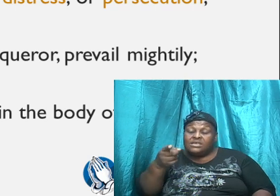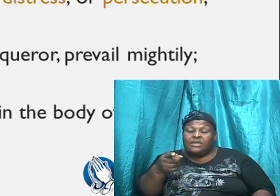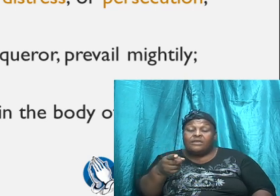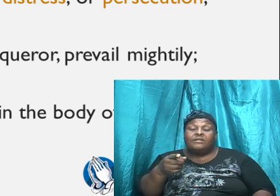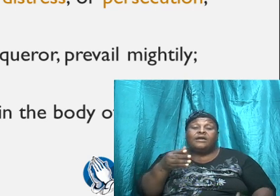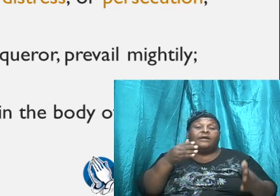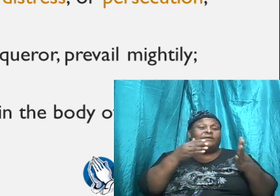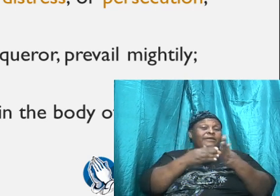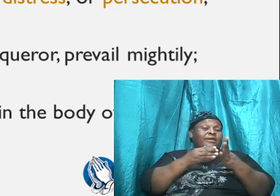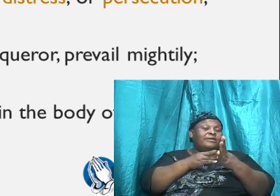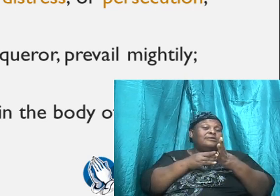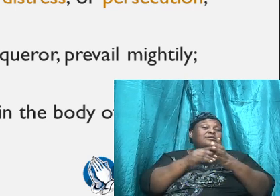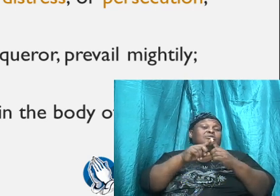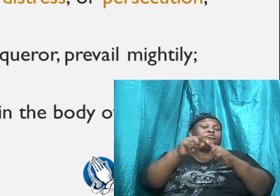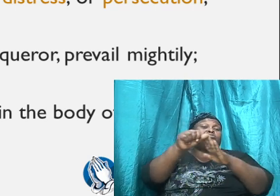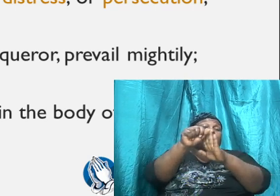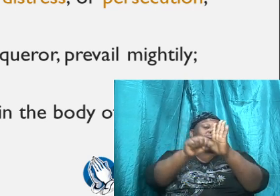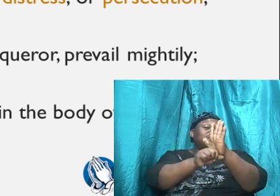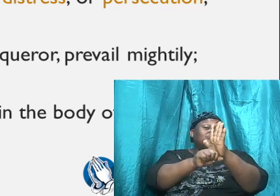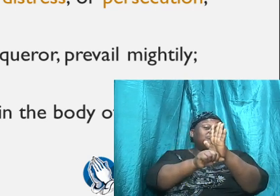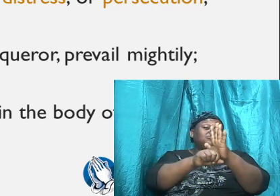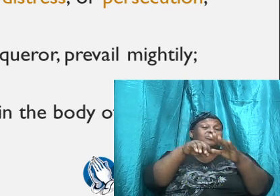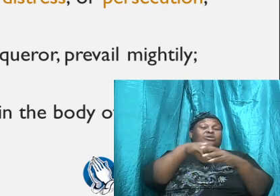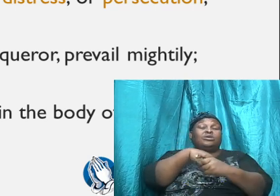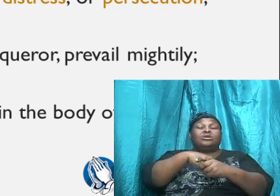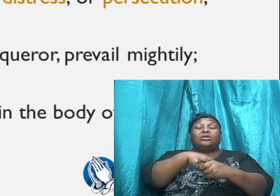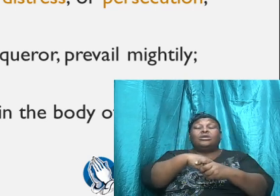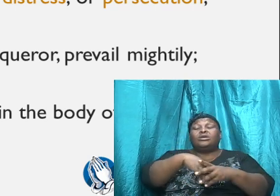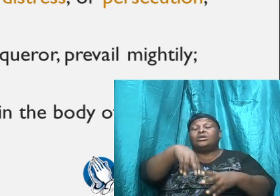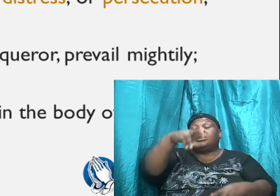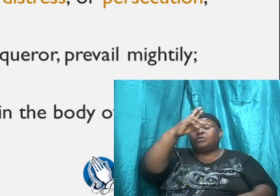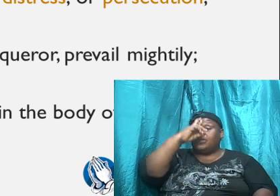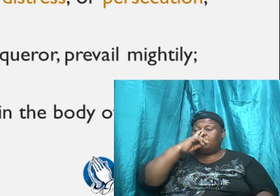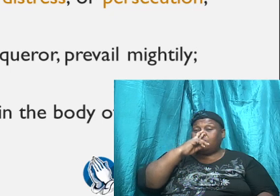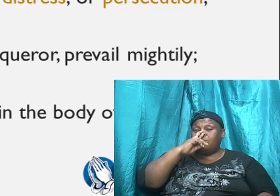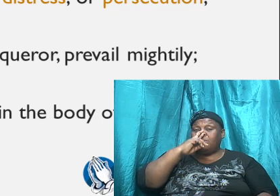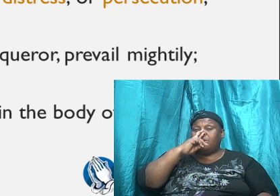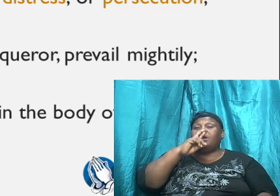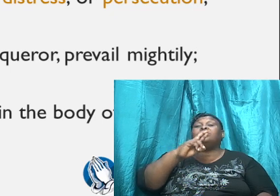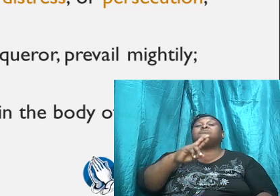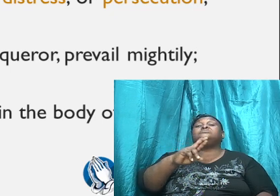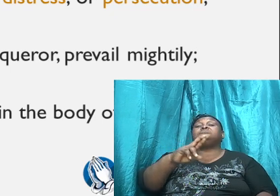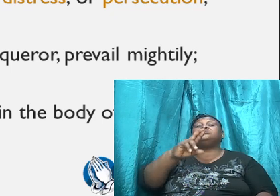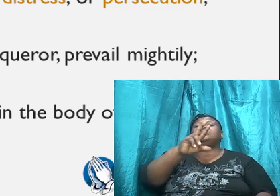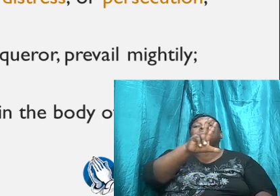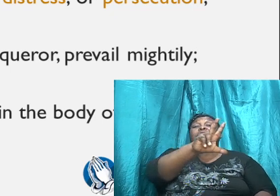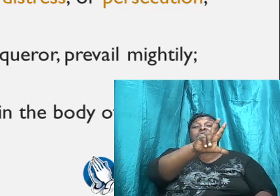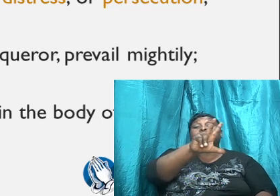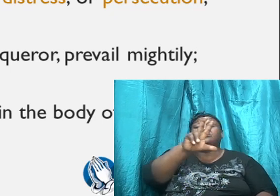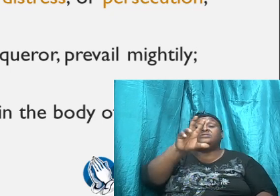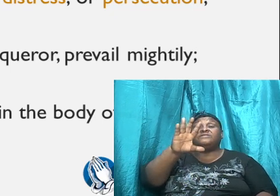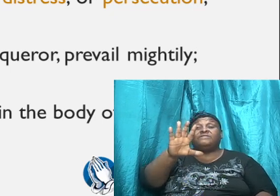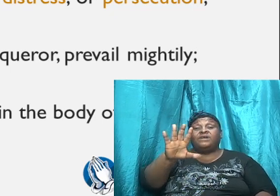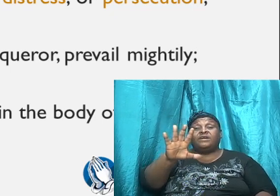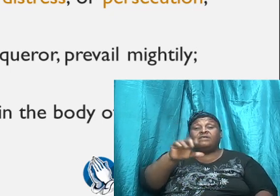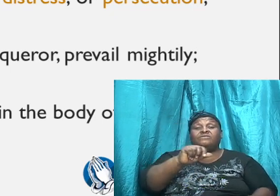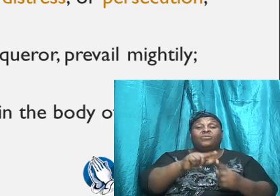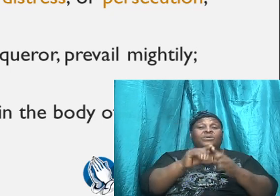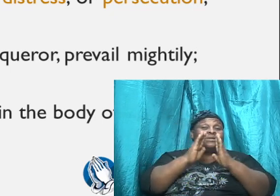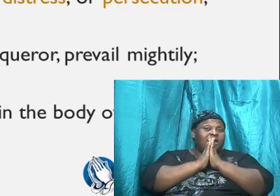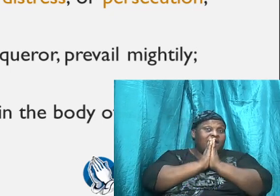to the scripture in Romans chapter 35, when he asks the question,